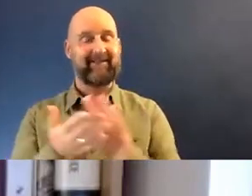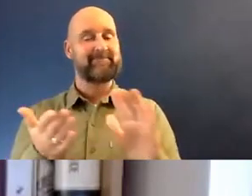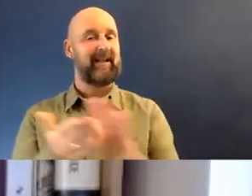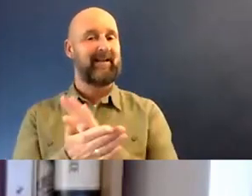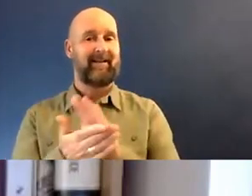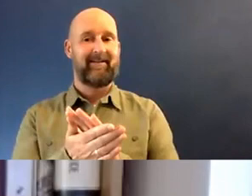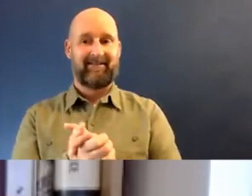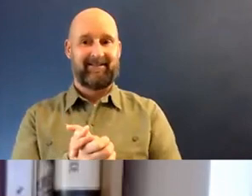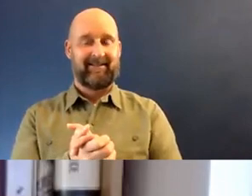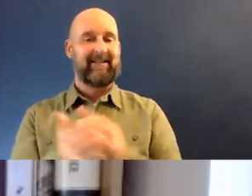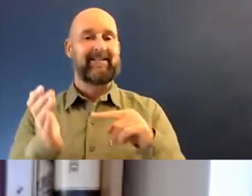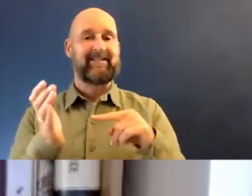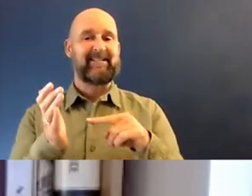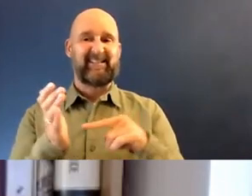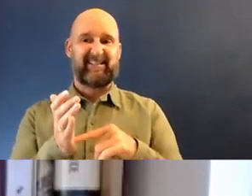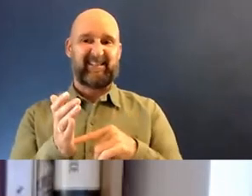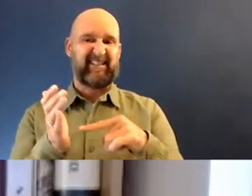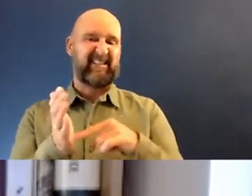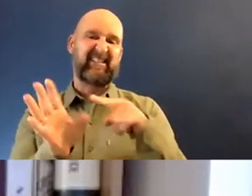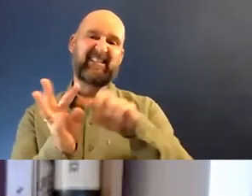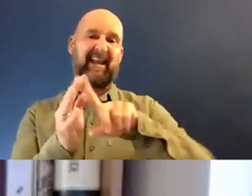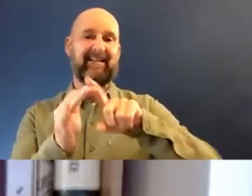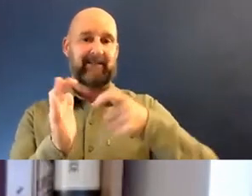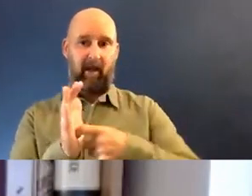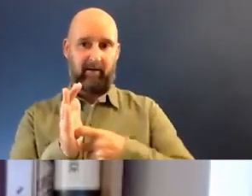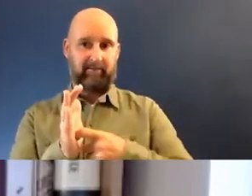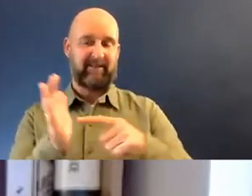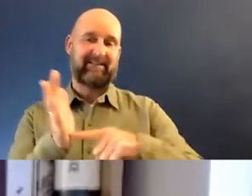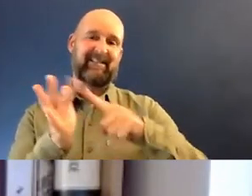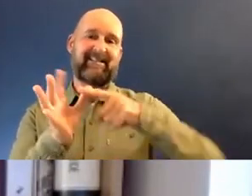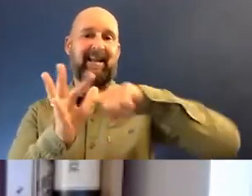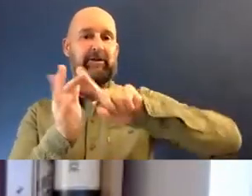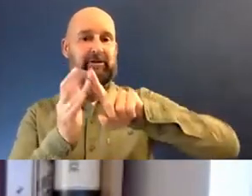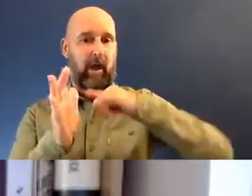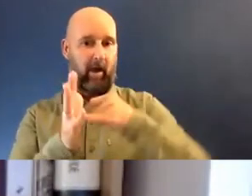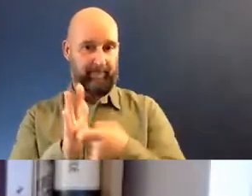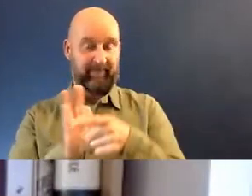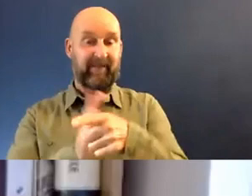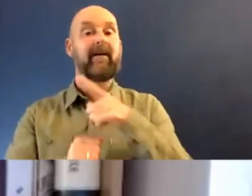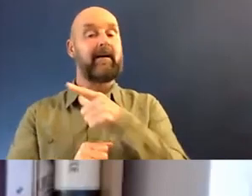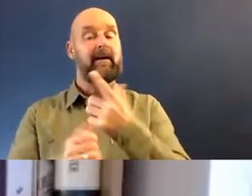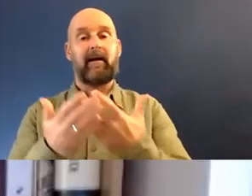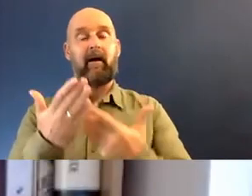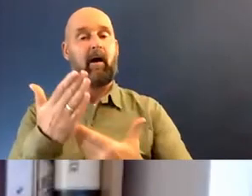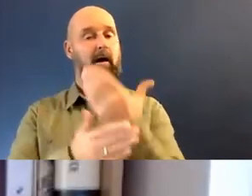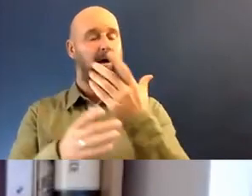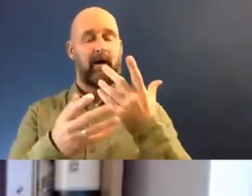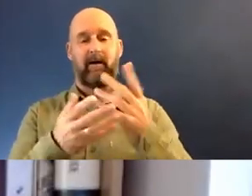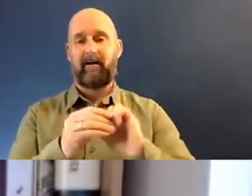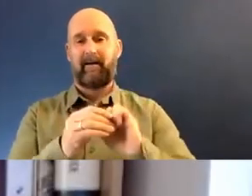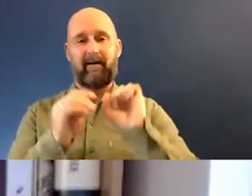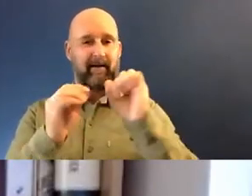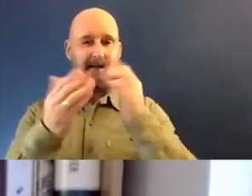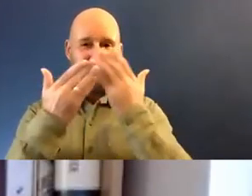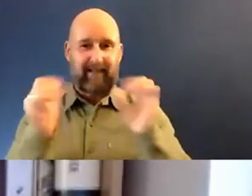welcome Teekster. Teekster is an international award-winning artist. He offers a fresh contemporary take on Islamic art for the 21st